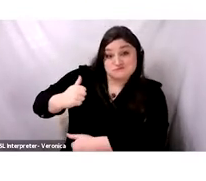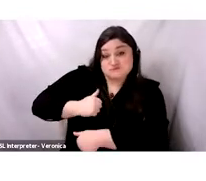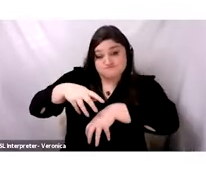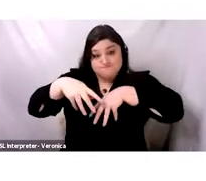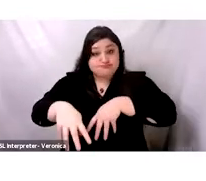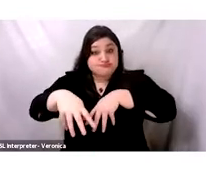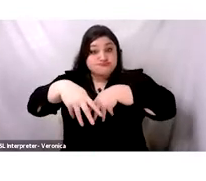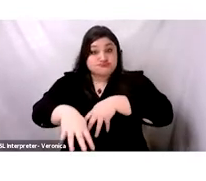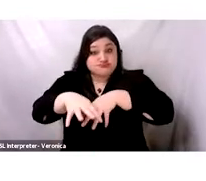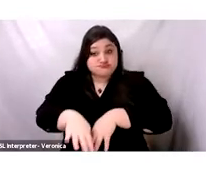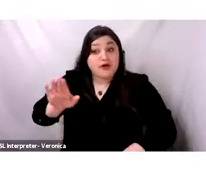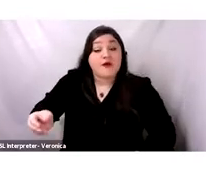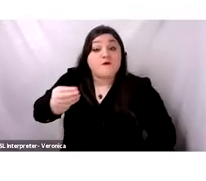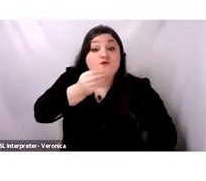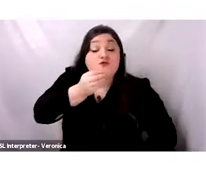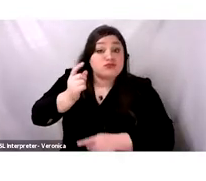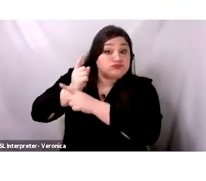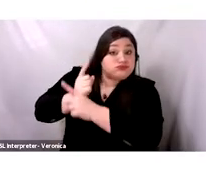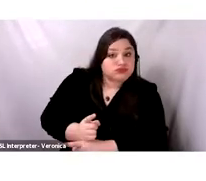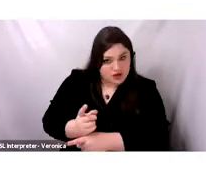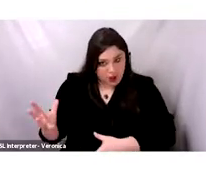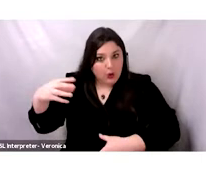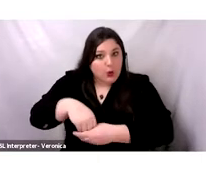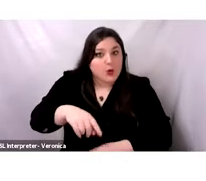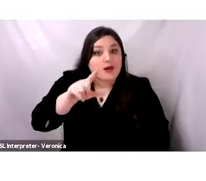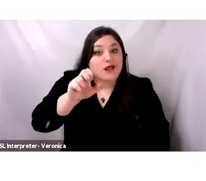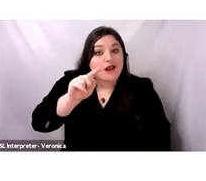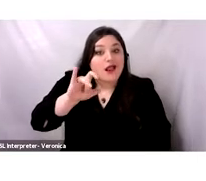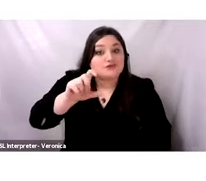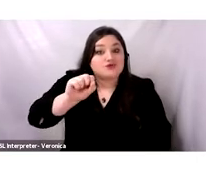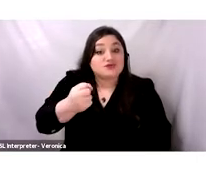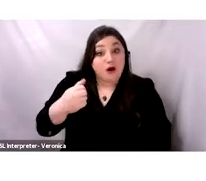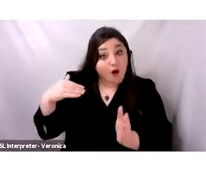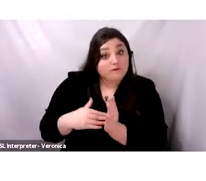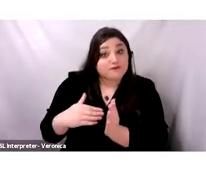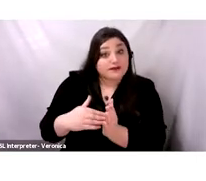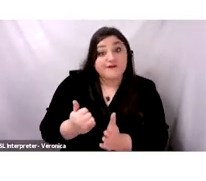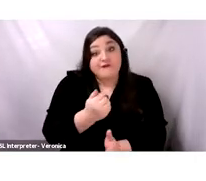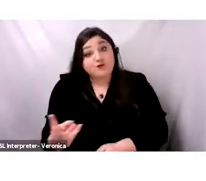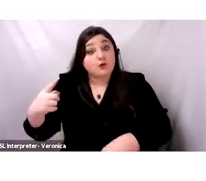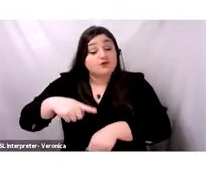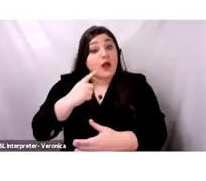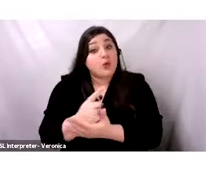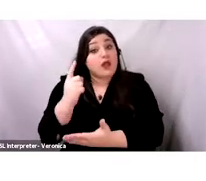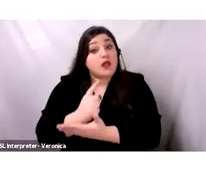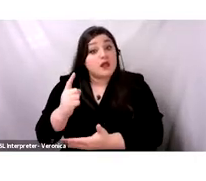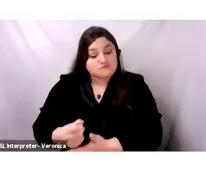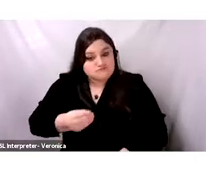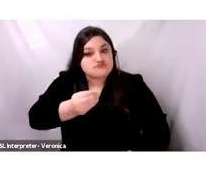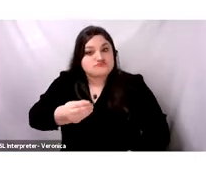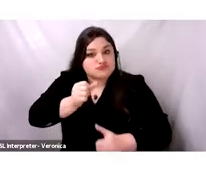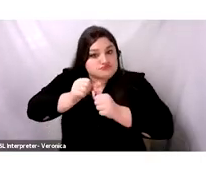included eating lentils several times a week, because it's an excellent source of